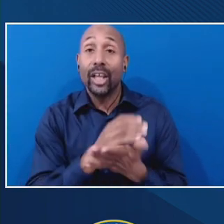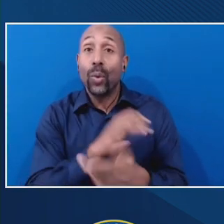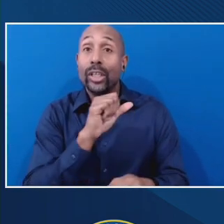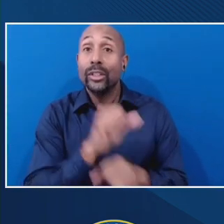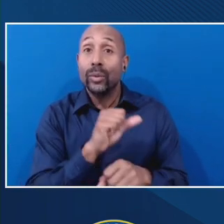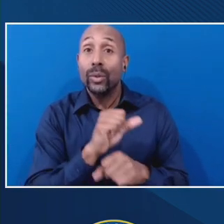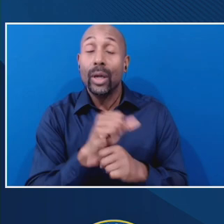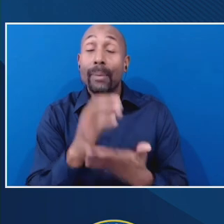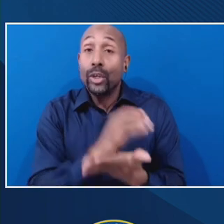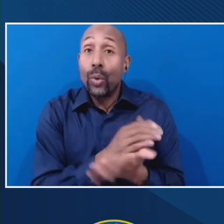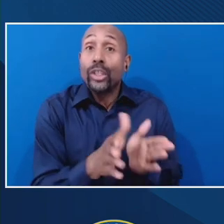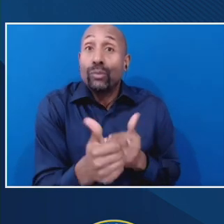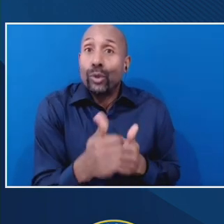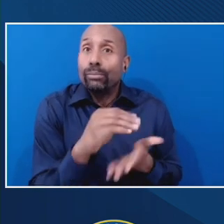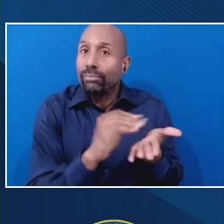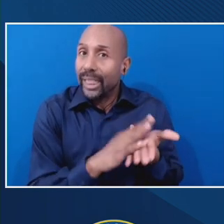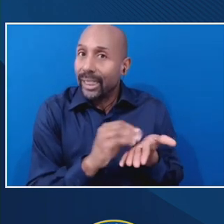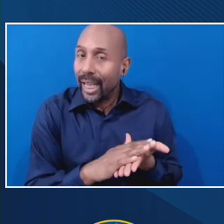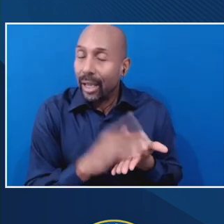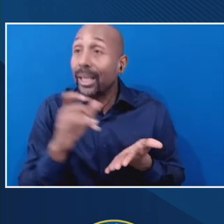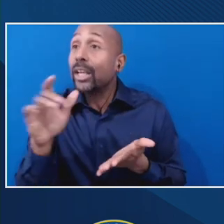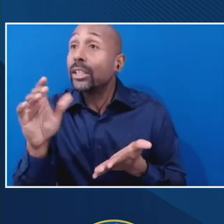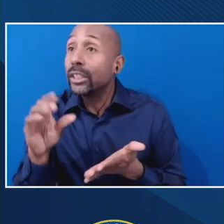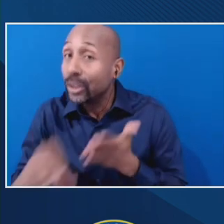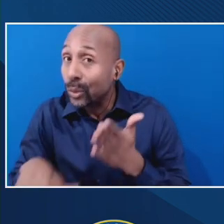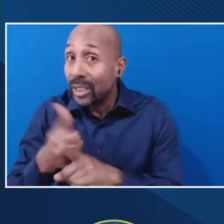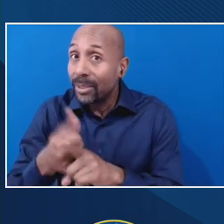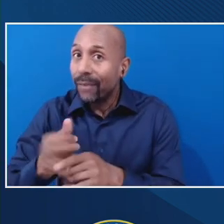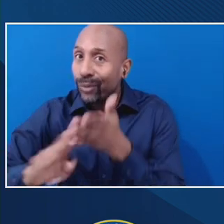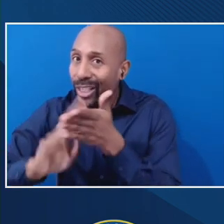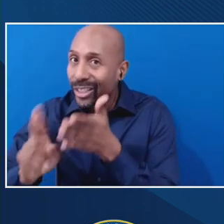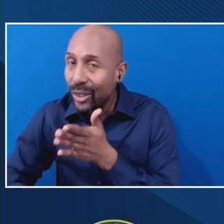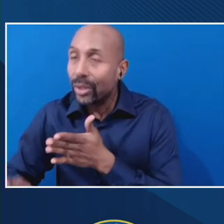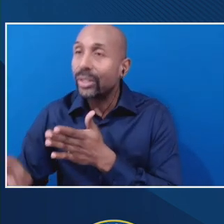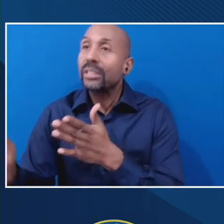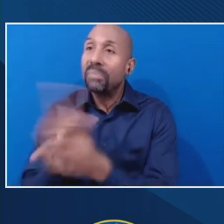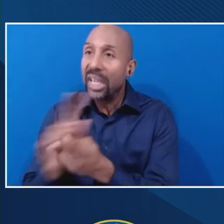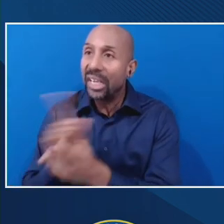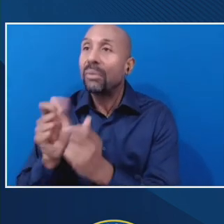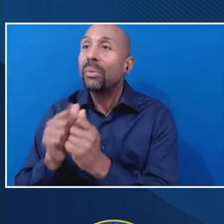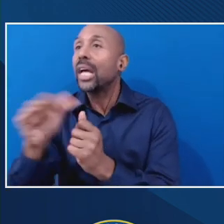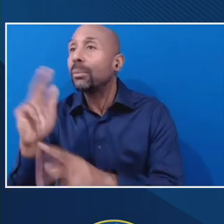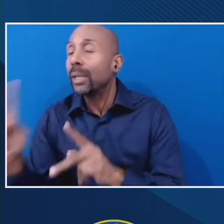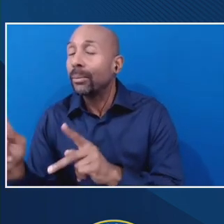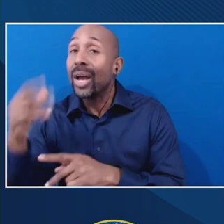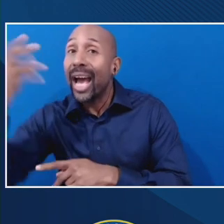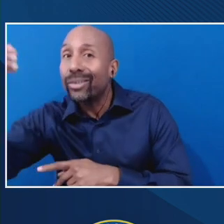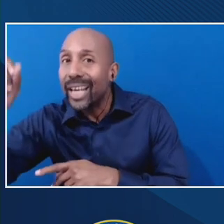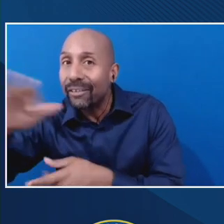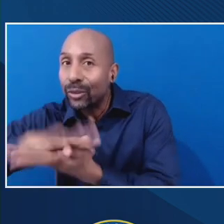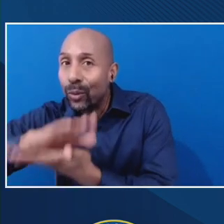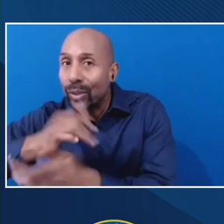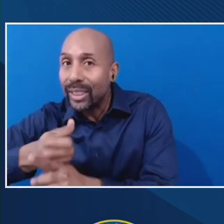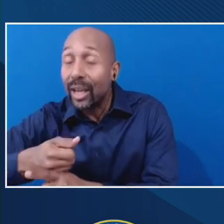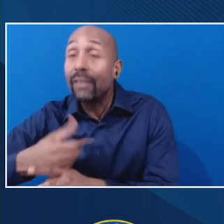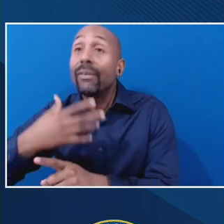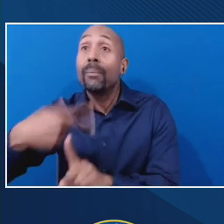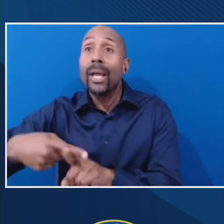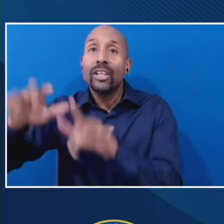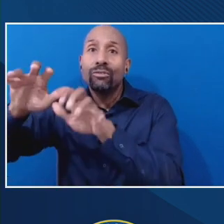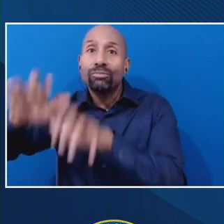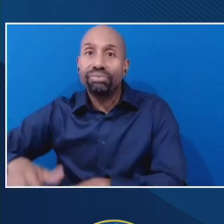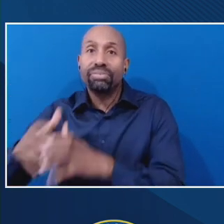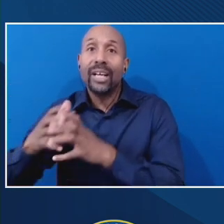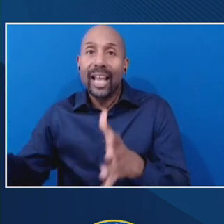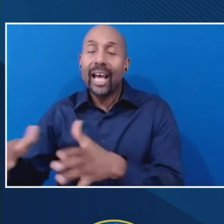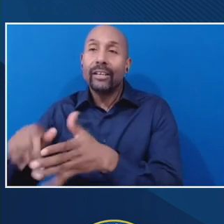students are doing research. Um, they're meeting, you know, with other folks sort of outside of the academic context, and they're doing a ton of writing. And so, you know, would